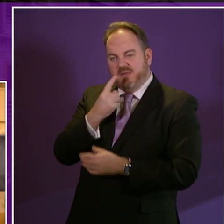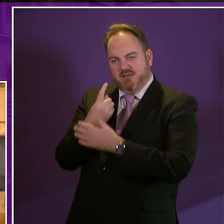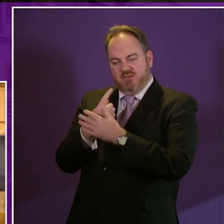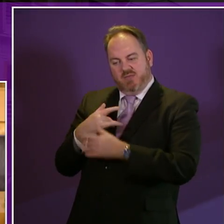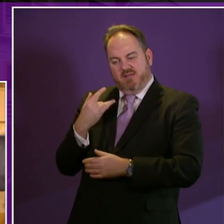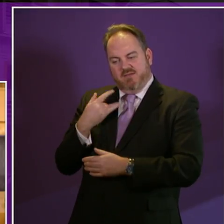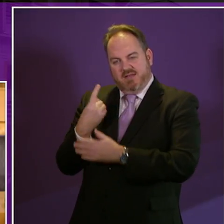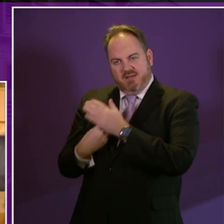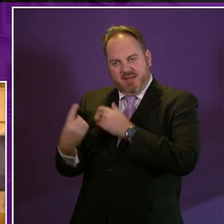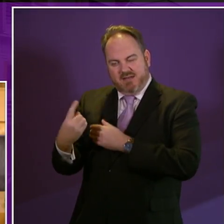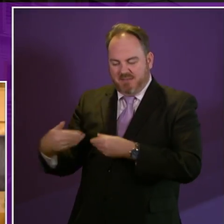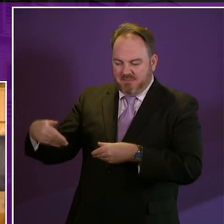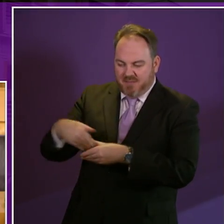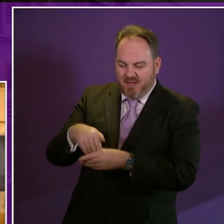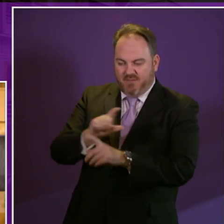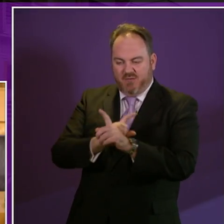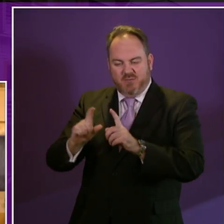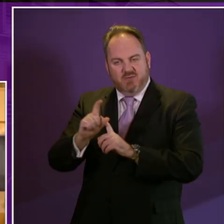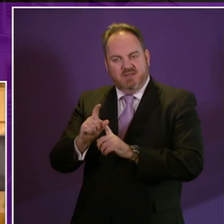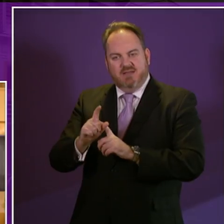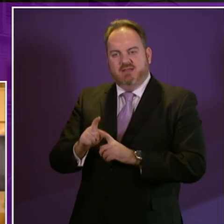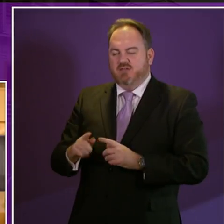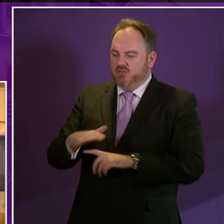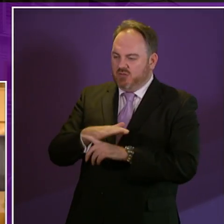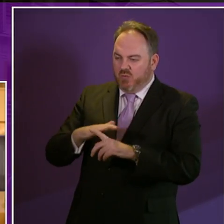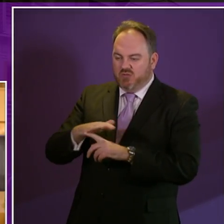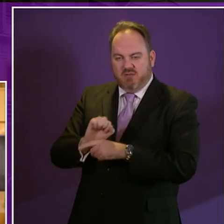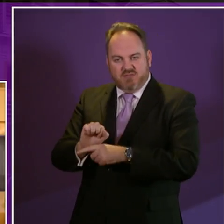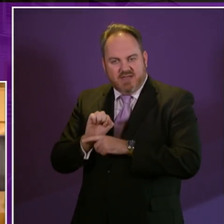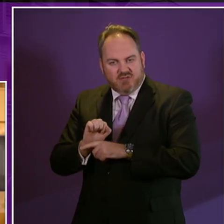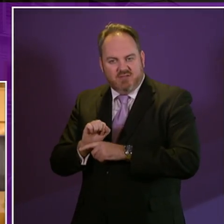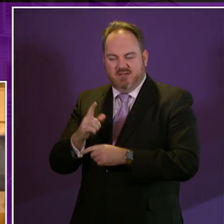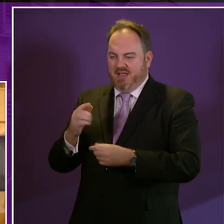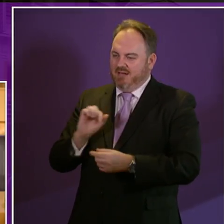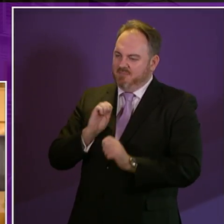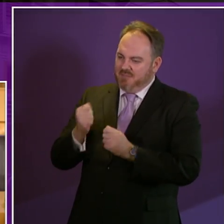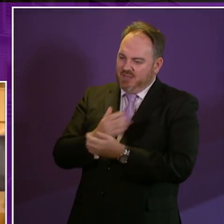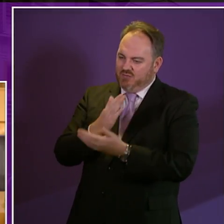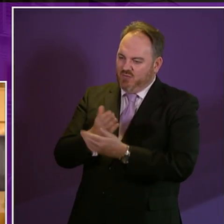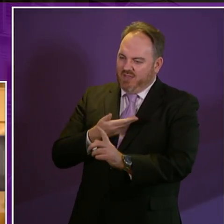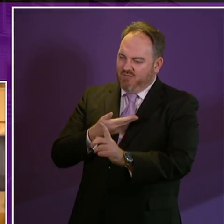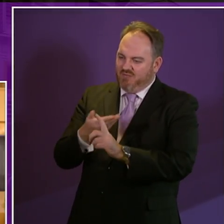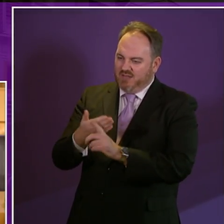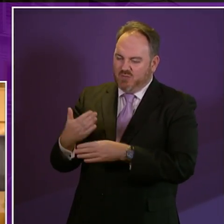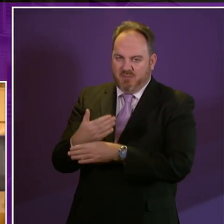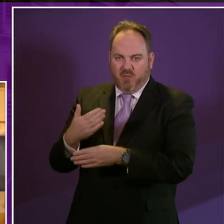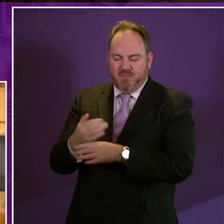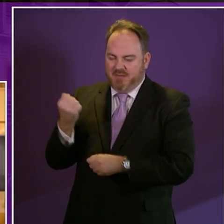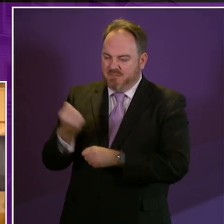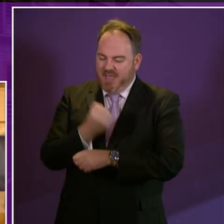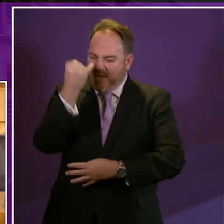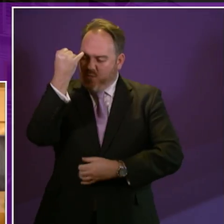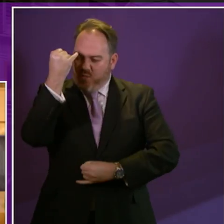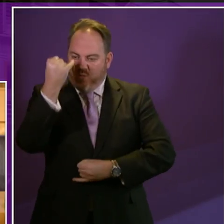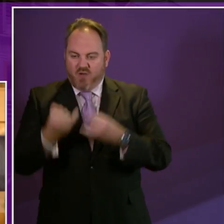community an adequate standard of living and social protection and their right to employment has been affected by recent